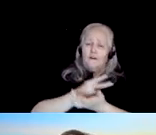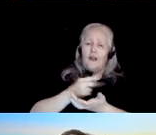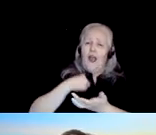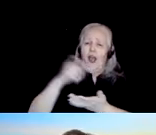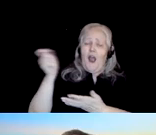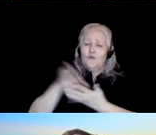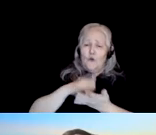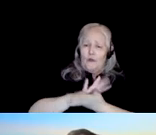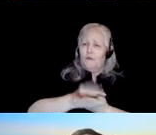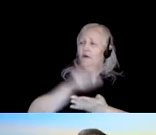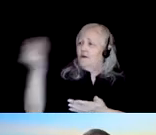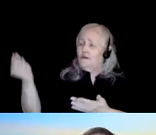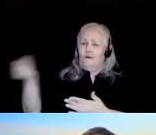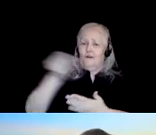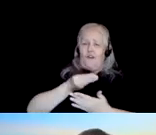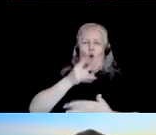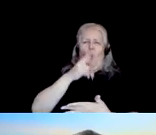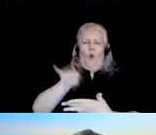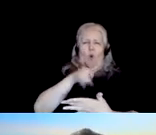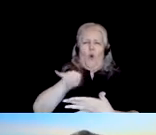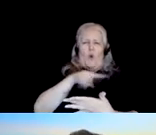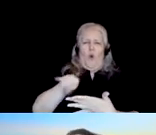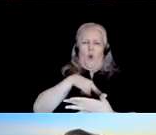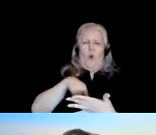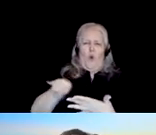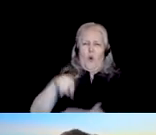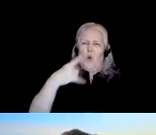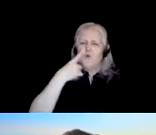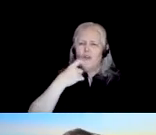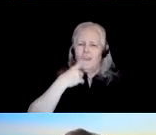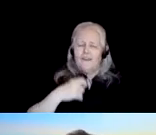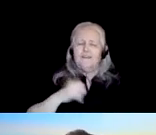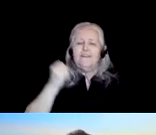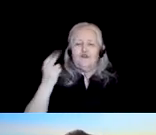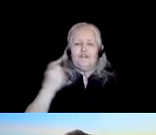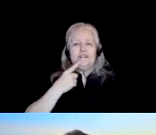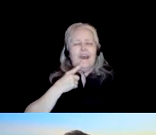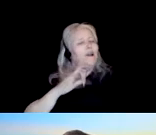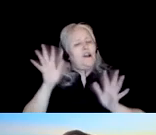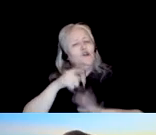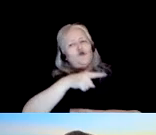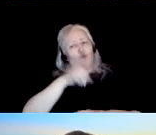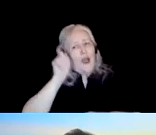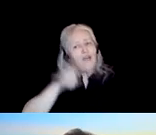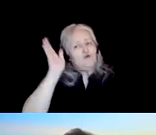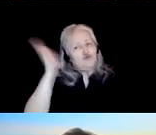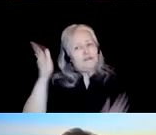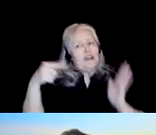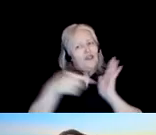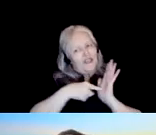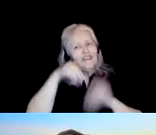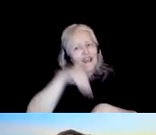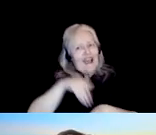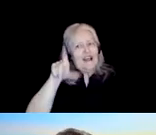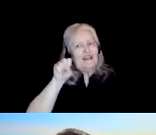to me with more red on it than black and white, adding, you have to present this at the LSA, which I